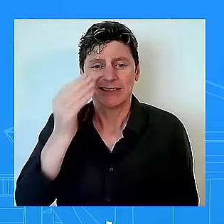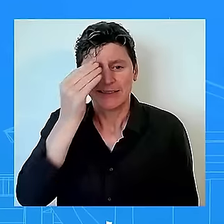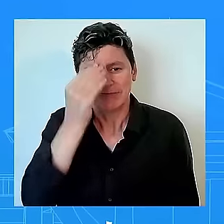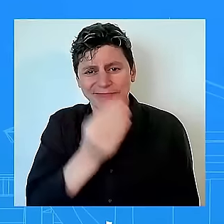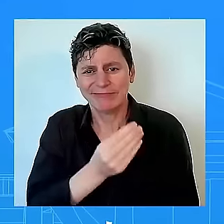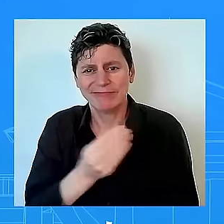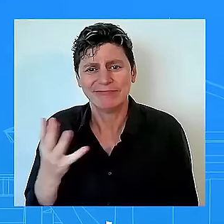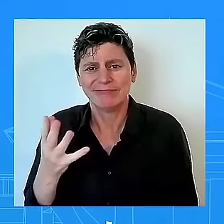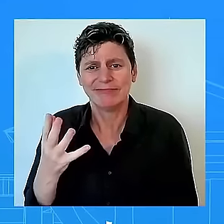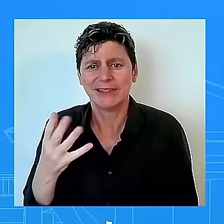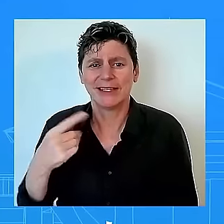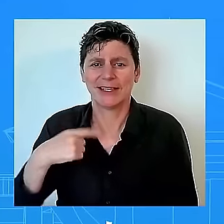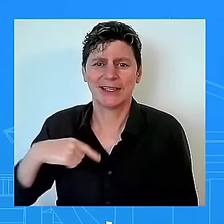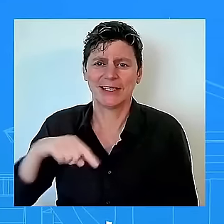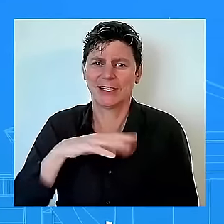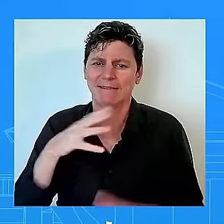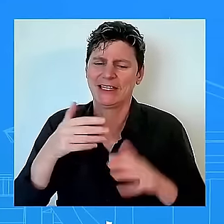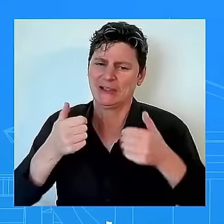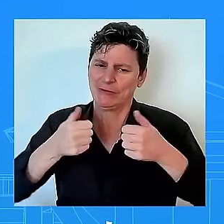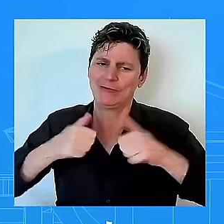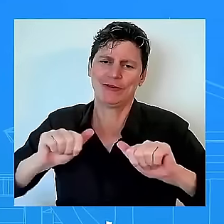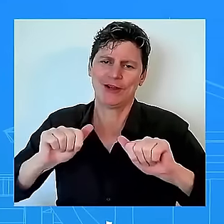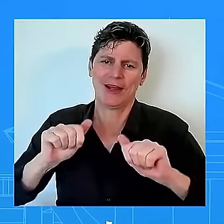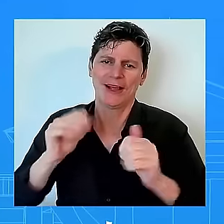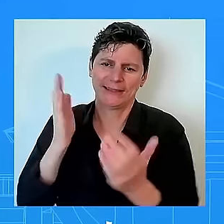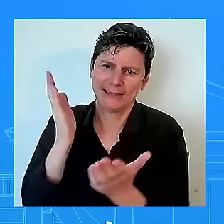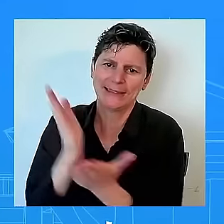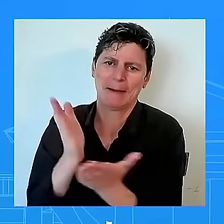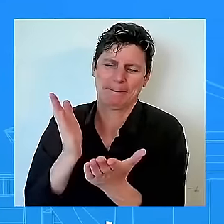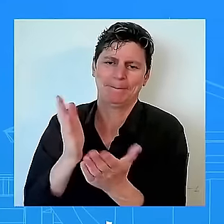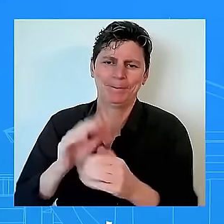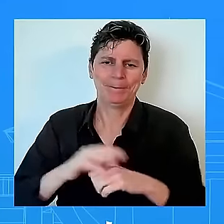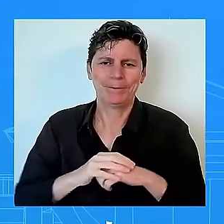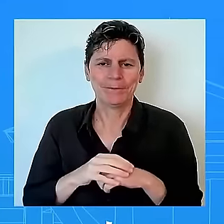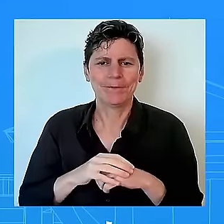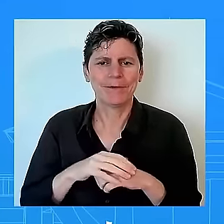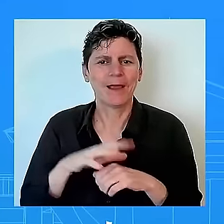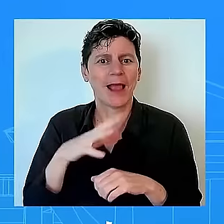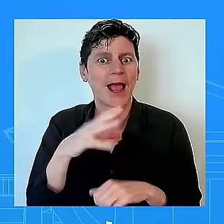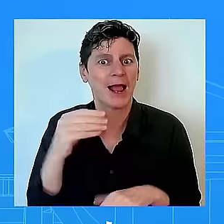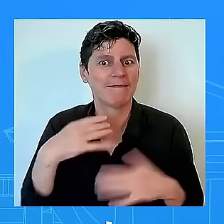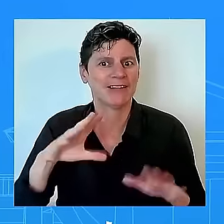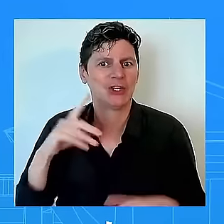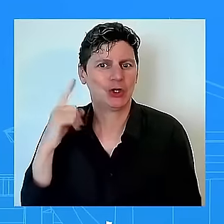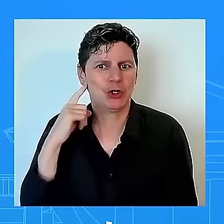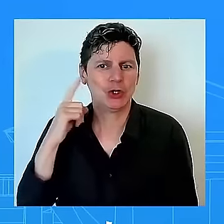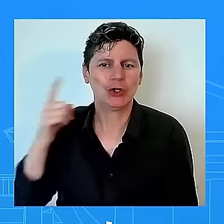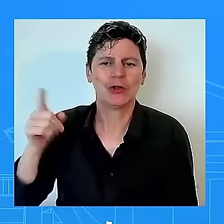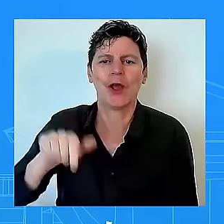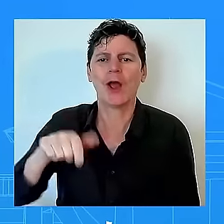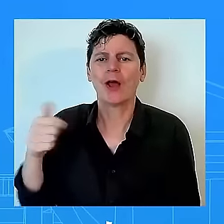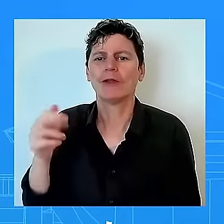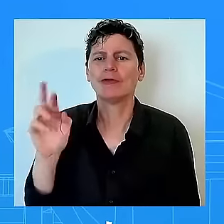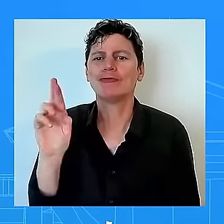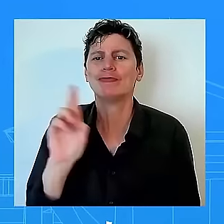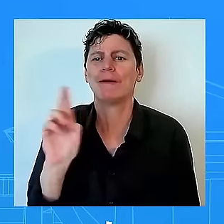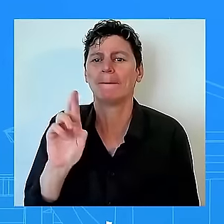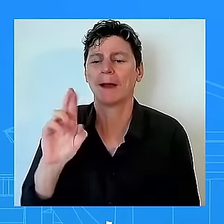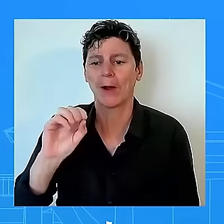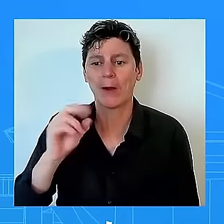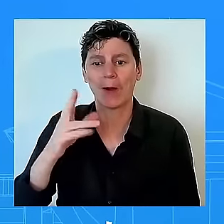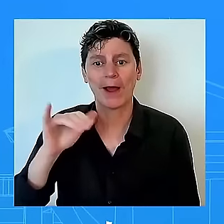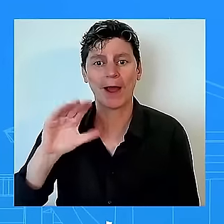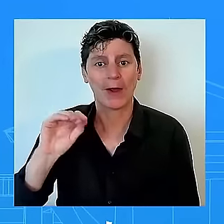you've also heard from other republicans like the governor of ohio like the mayor of springfield who have said uh who have